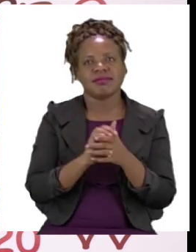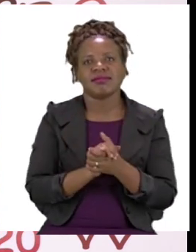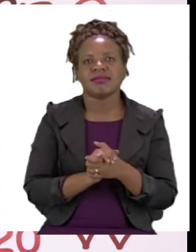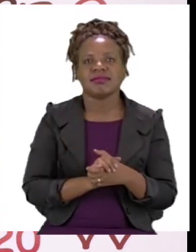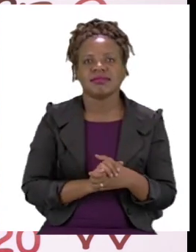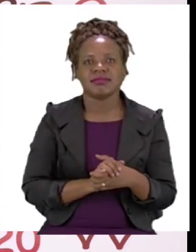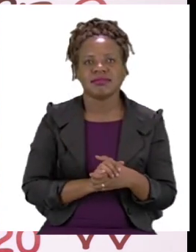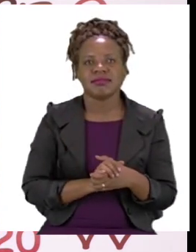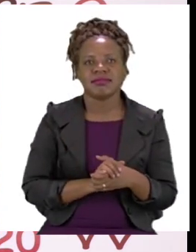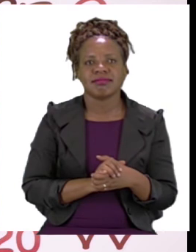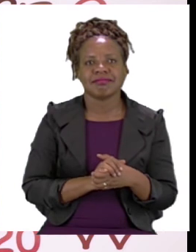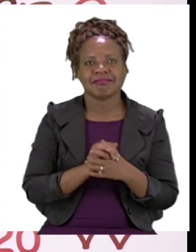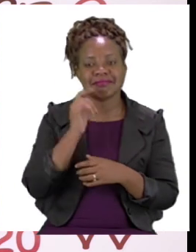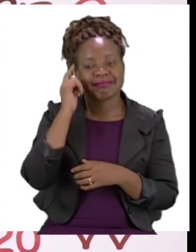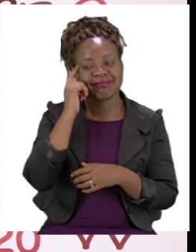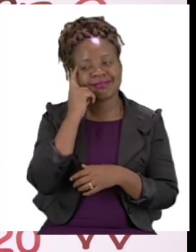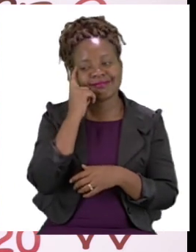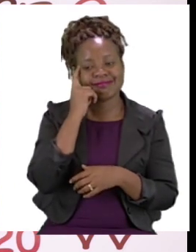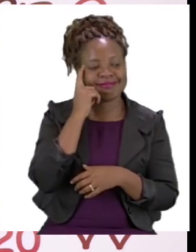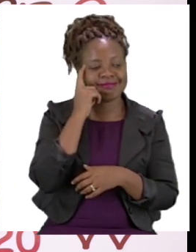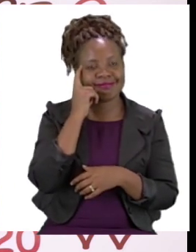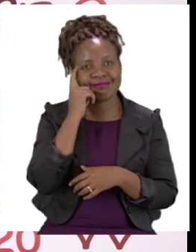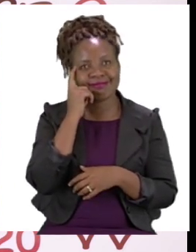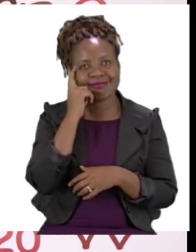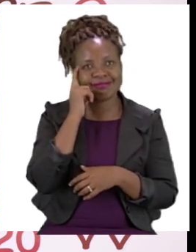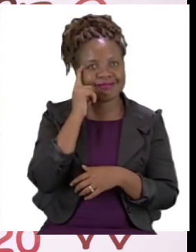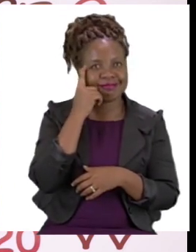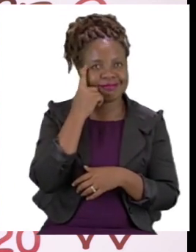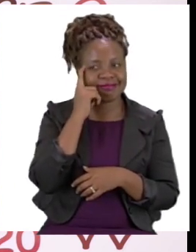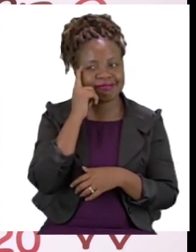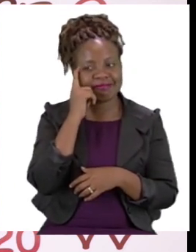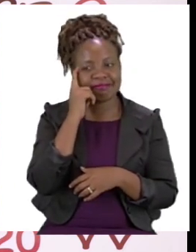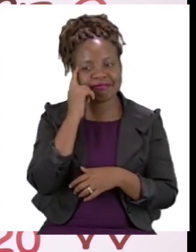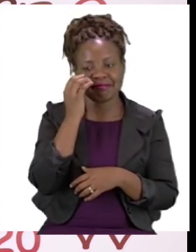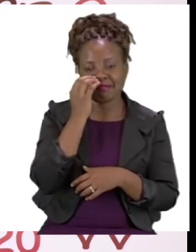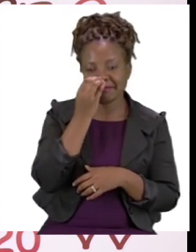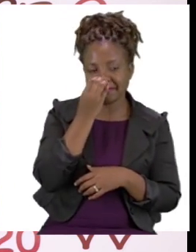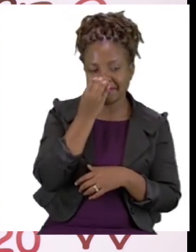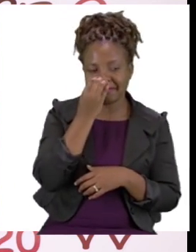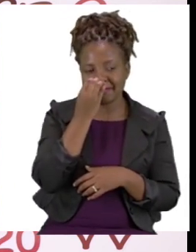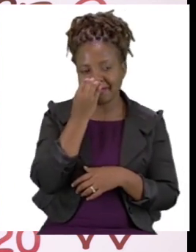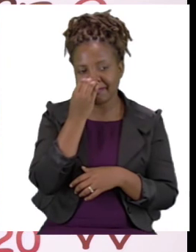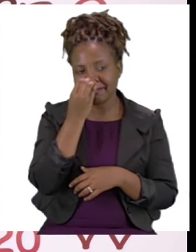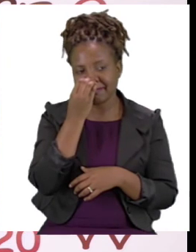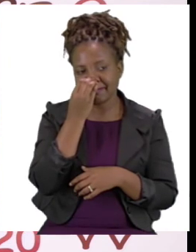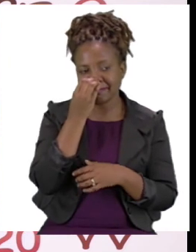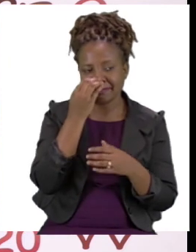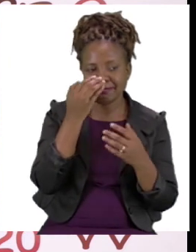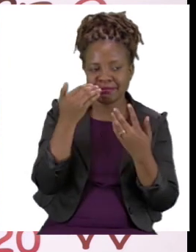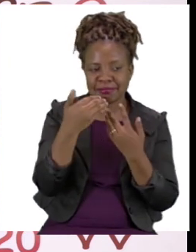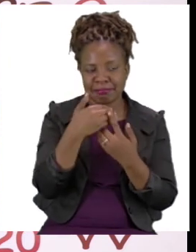I think someone has been coming in and out of the classroom. I'm not sure where he is right now.